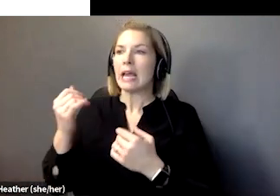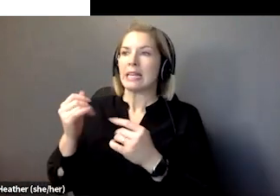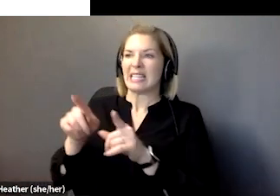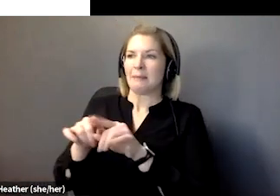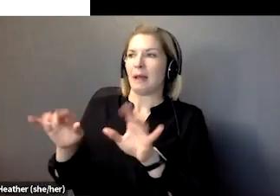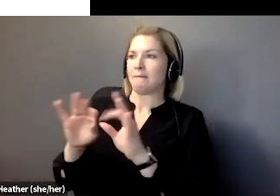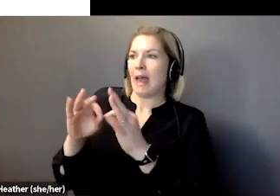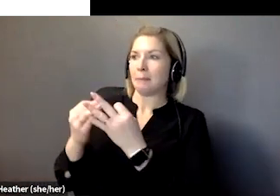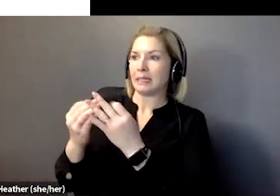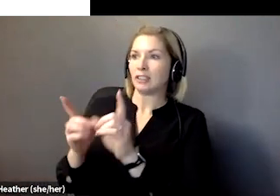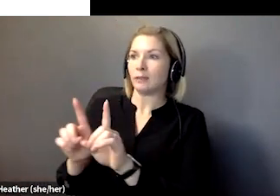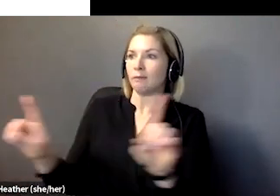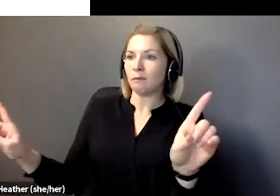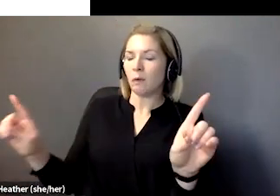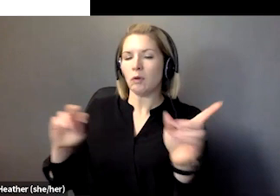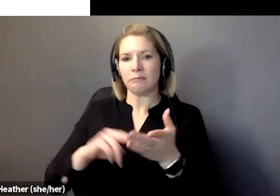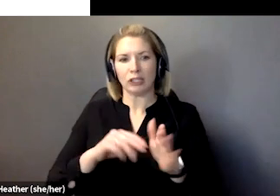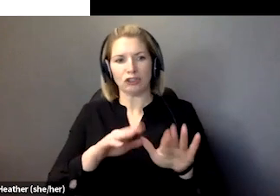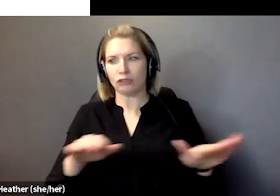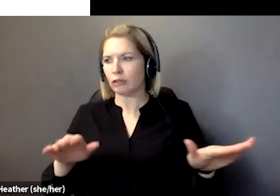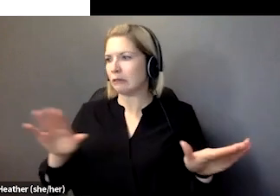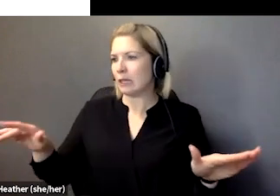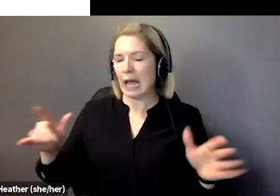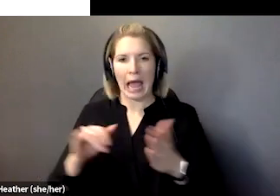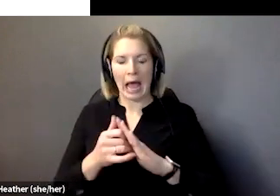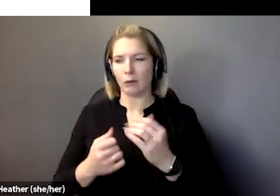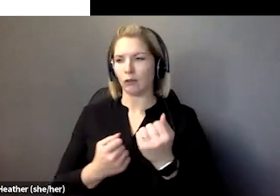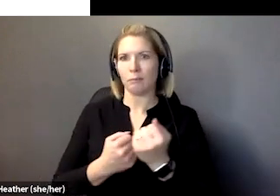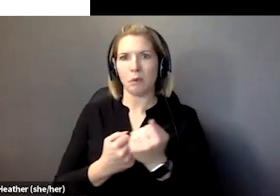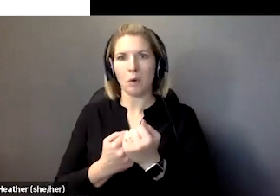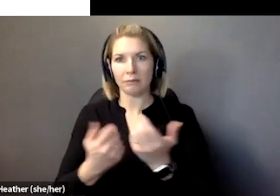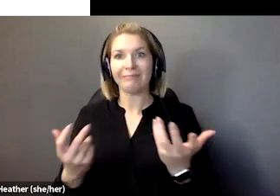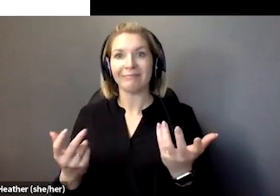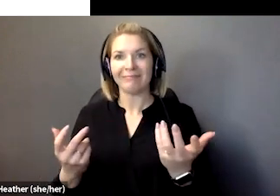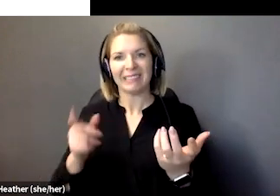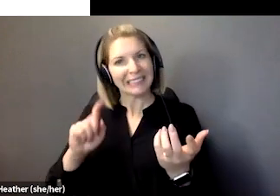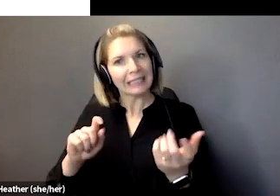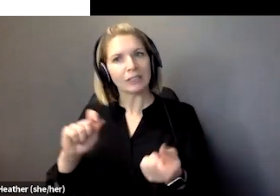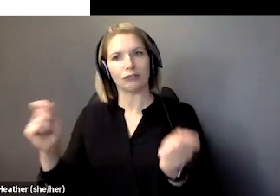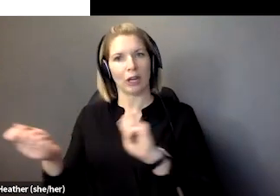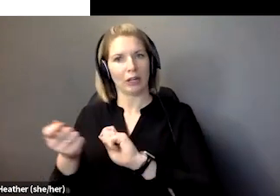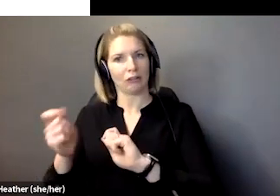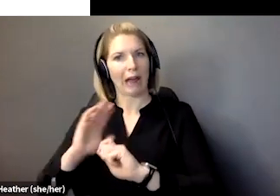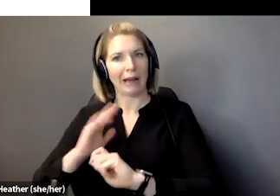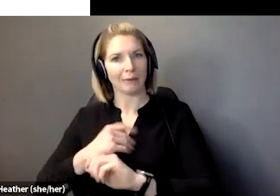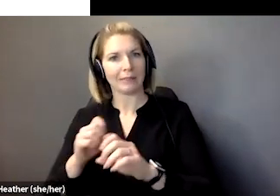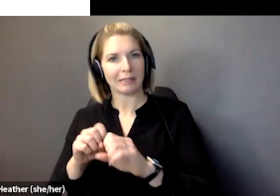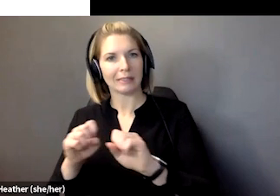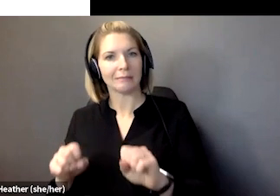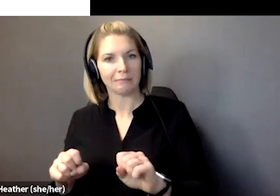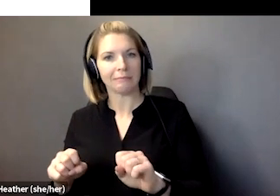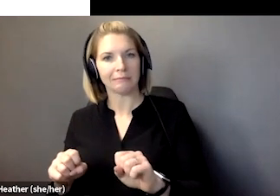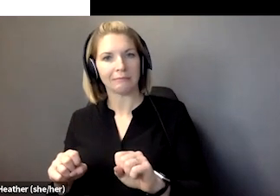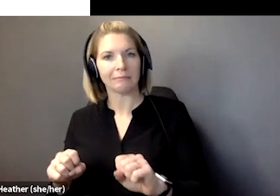Prior to the introduction of the NDIS, the support system for people with disability was literally